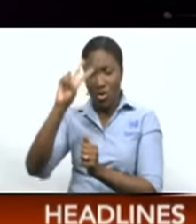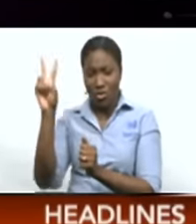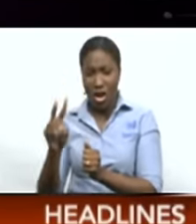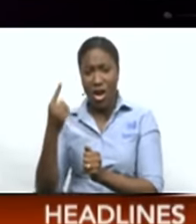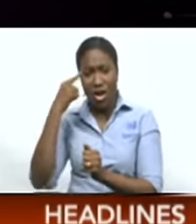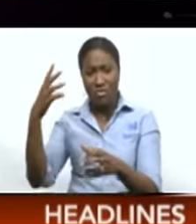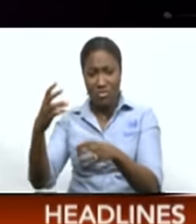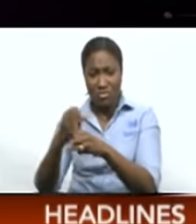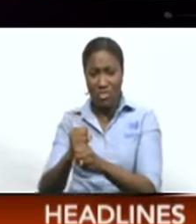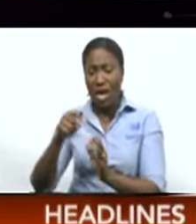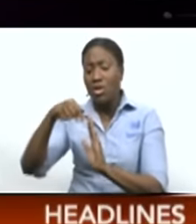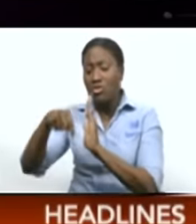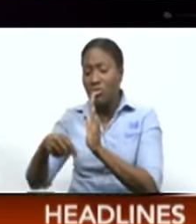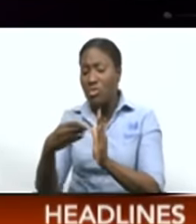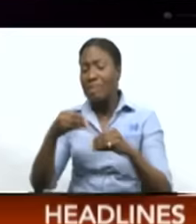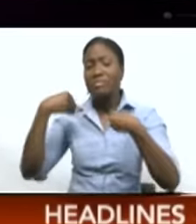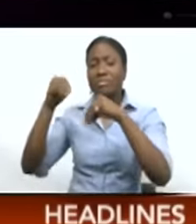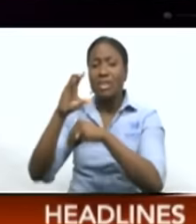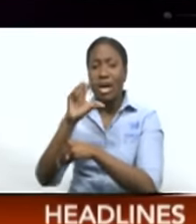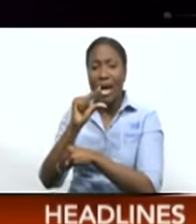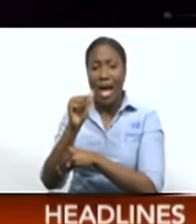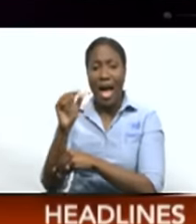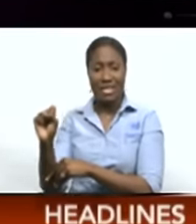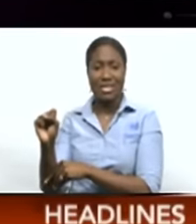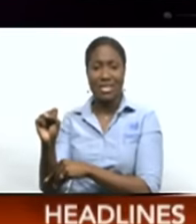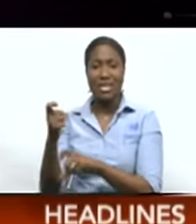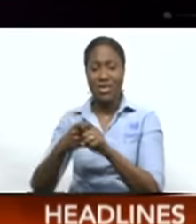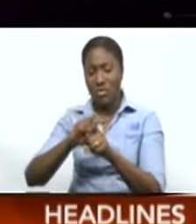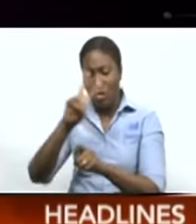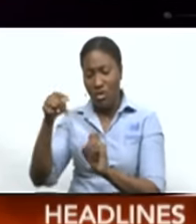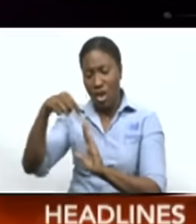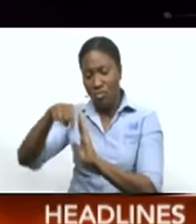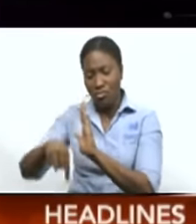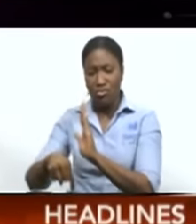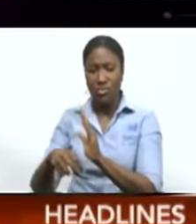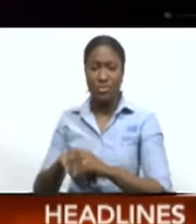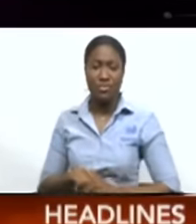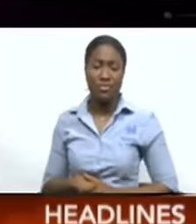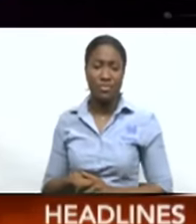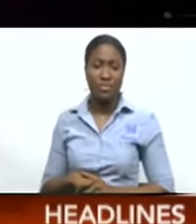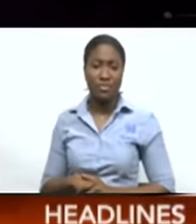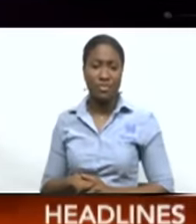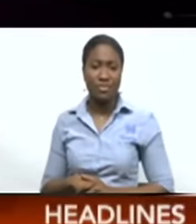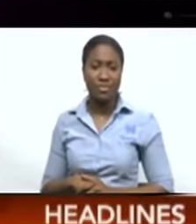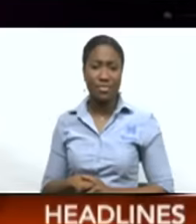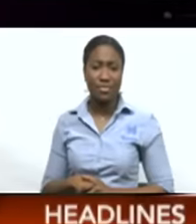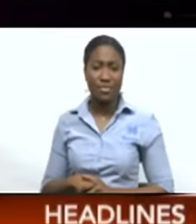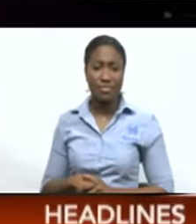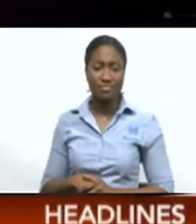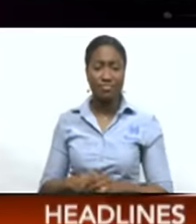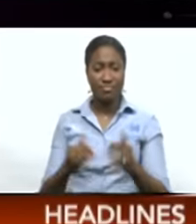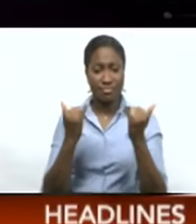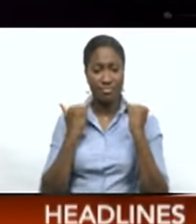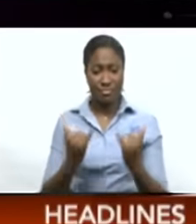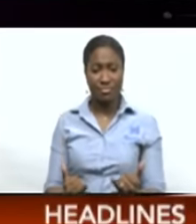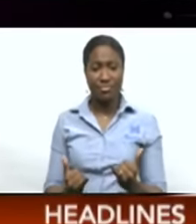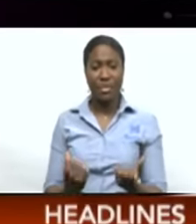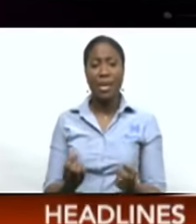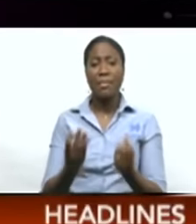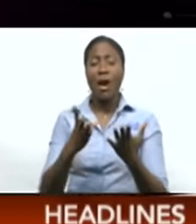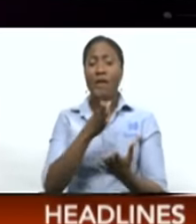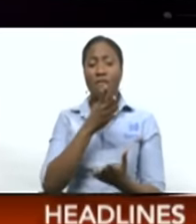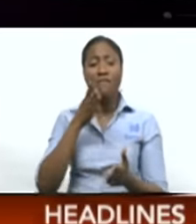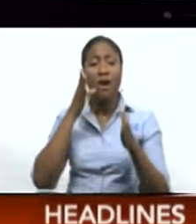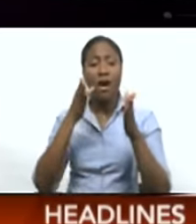produce and export the gas from the dragon gas field to this country. Now, while many farmers complain